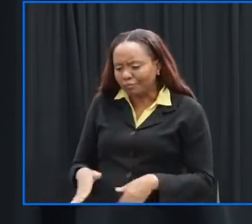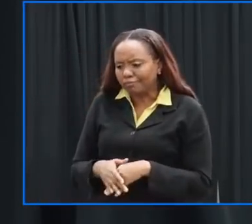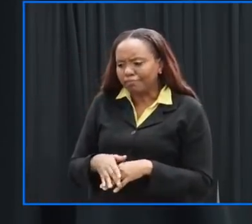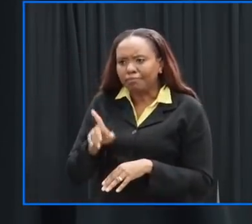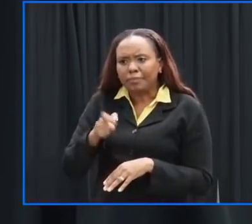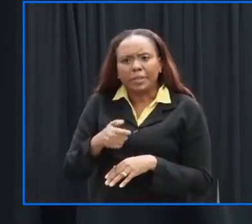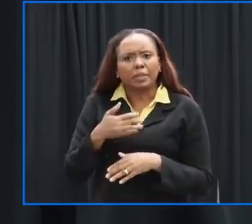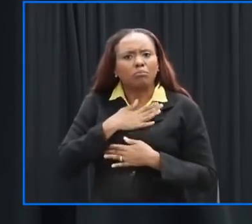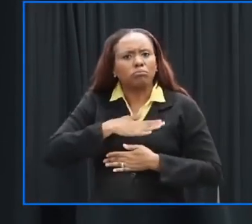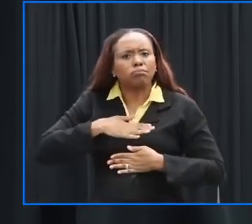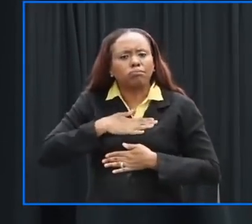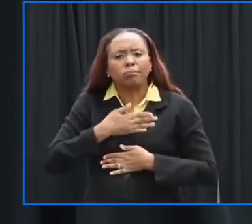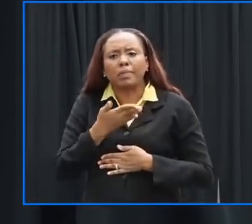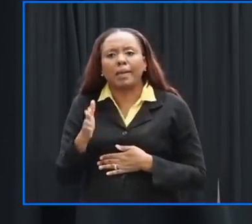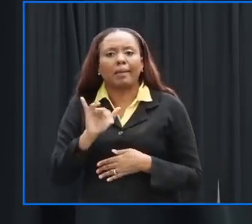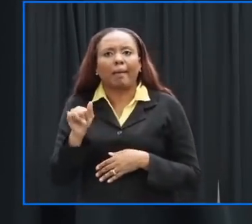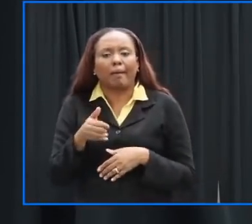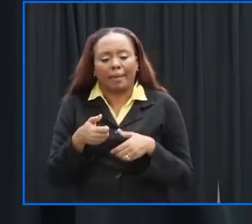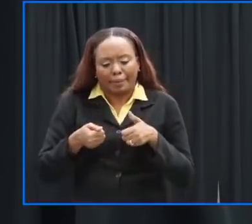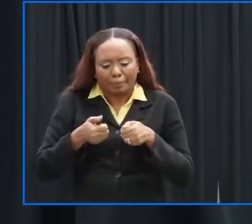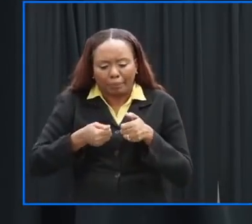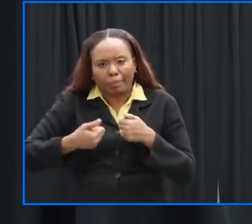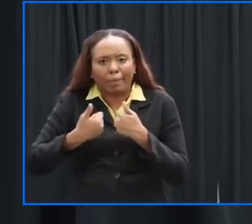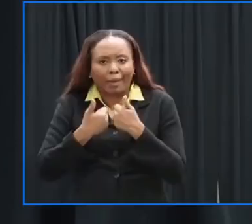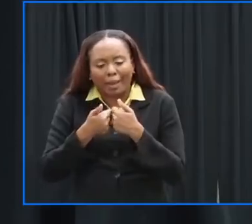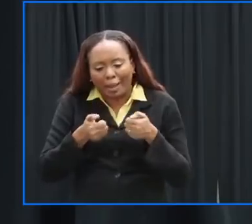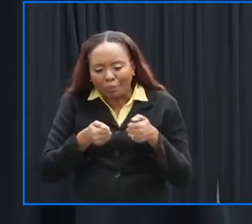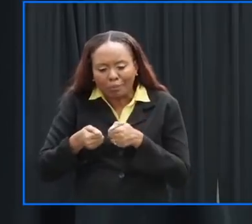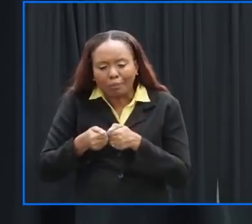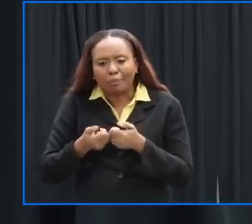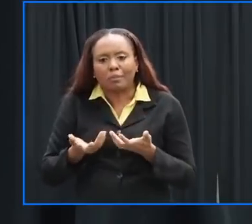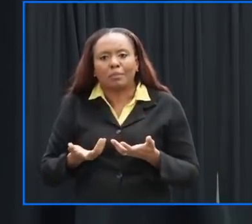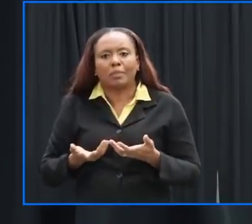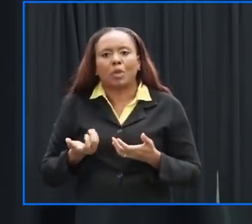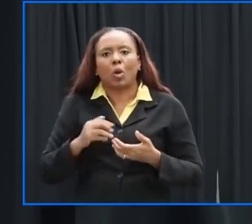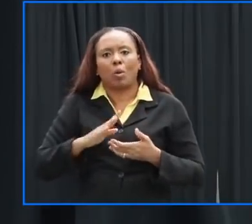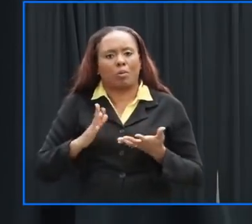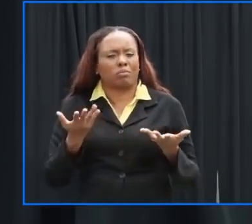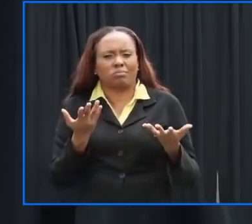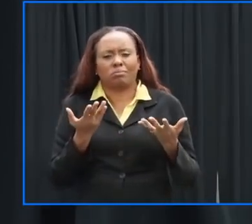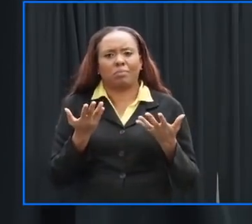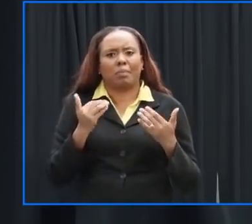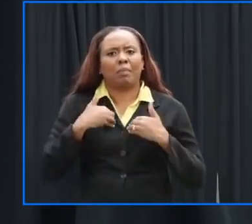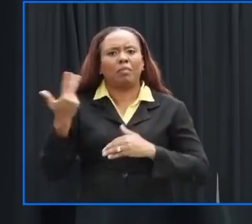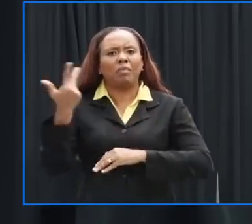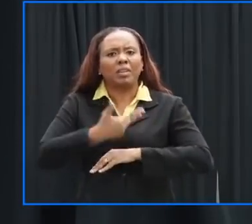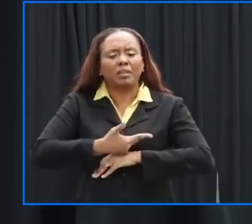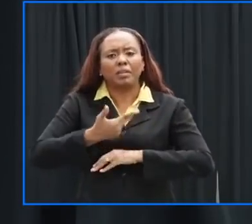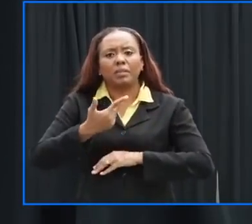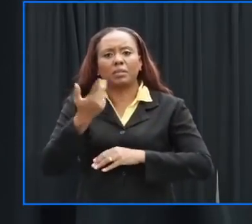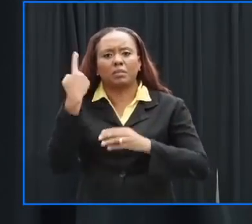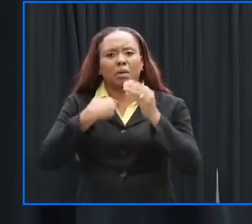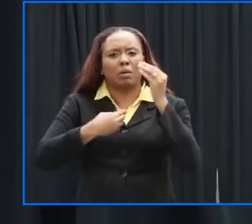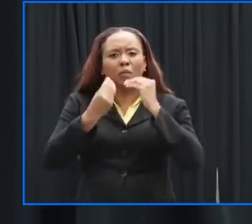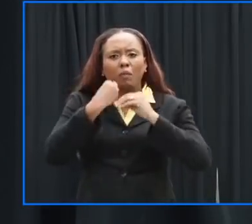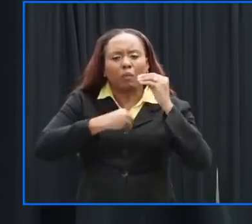yourself occupied and we are recommending for the shelters that you have at least three days supply of water and food if you're going into